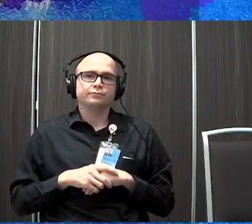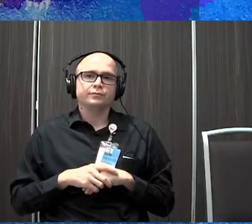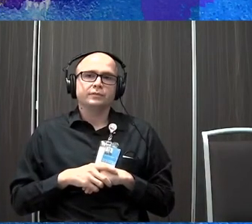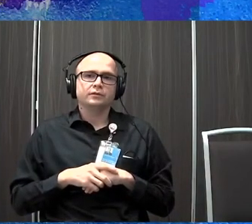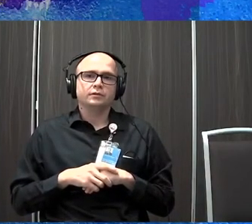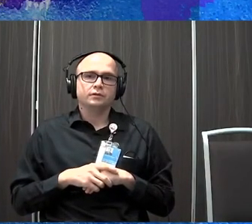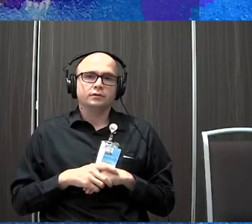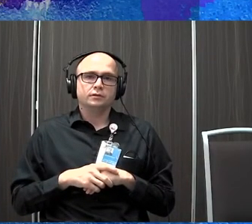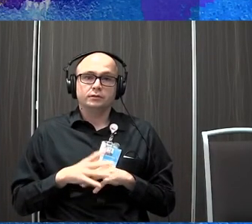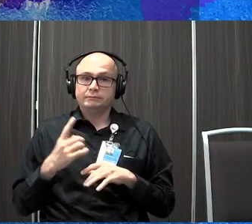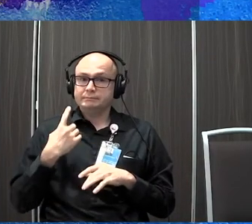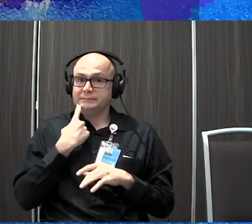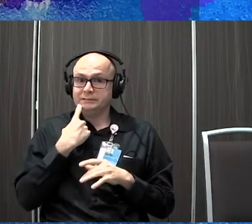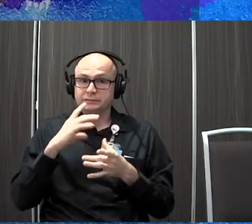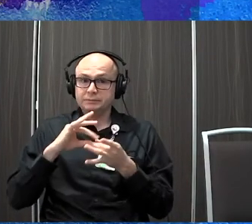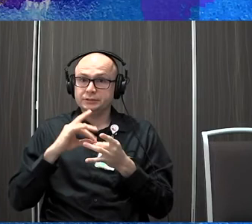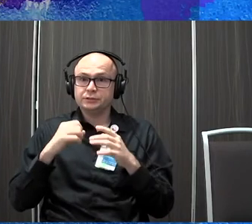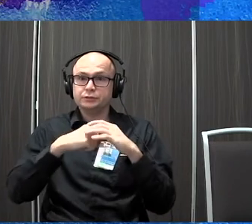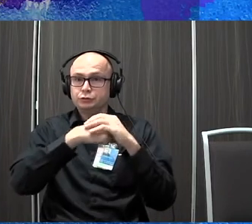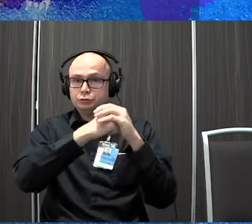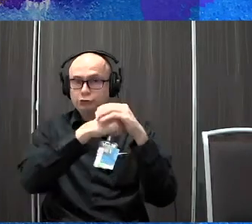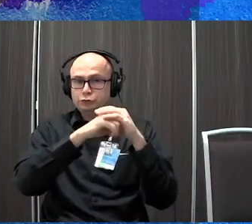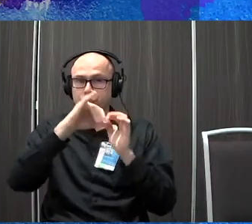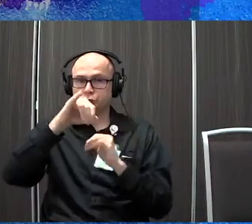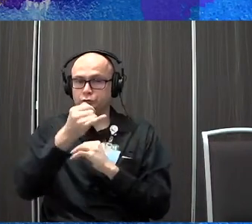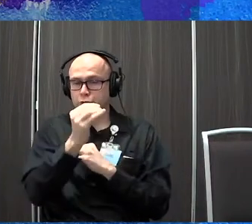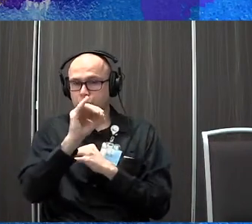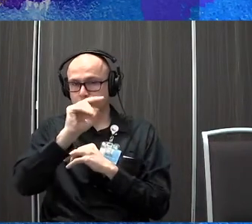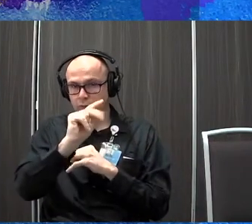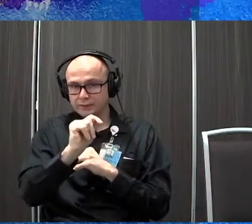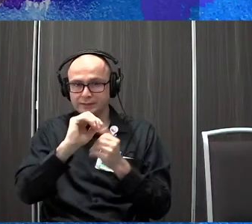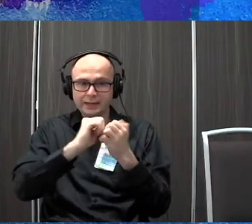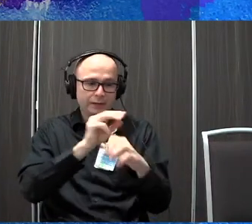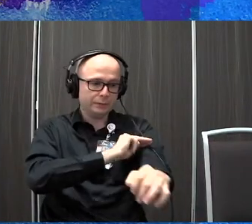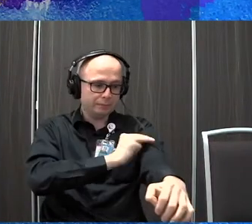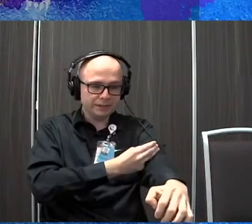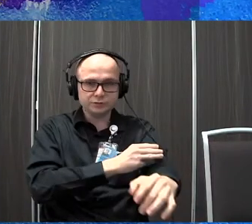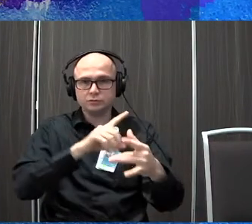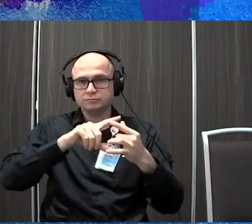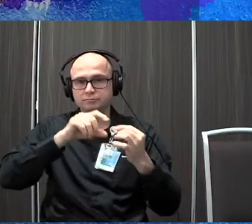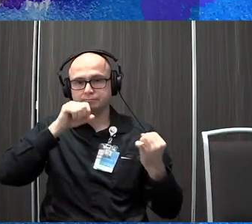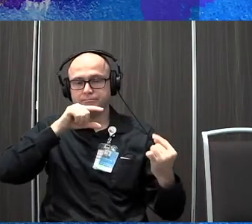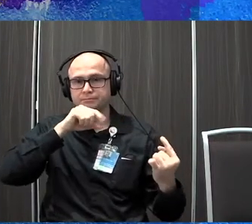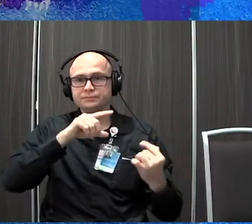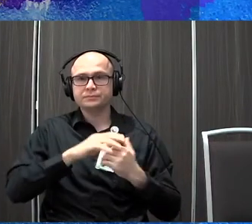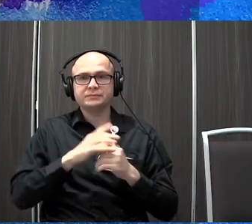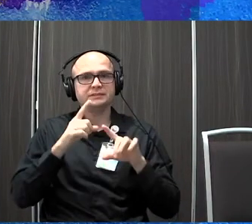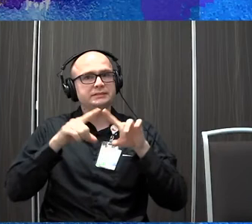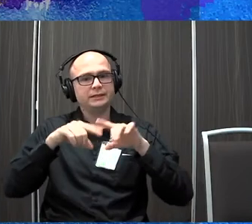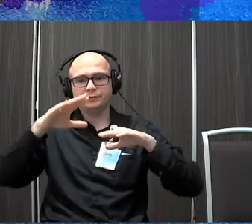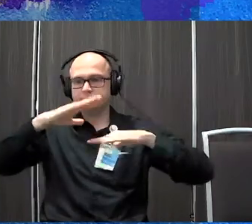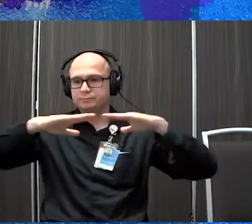But like I said, we still need to consider the joints. Okay. And we still need to figure out how the muscles are going to help give them those cues. So we use lots of different surfaces,